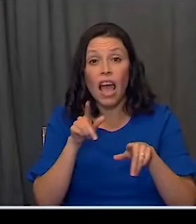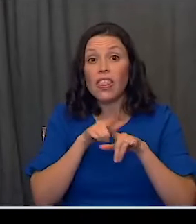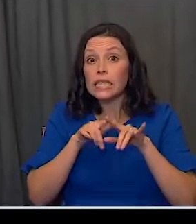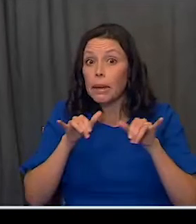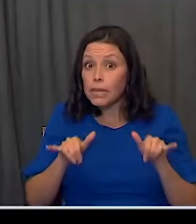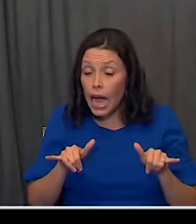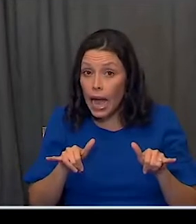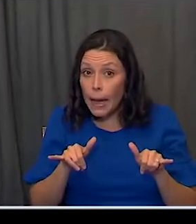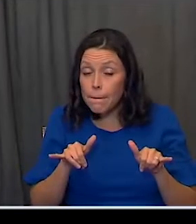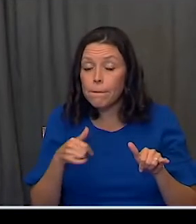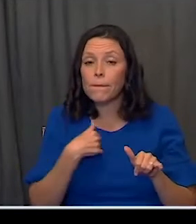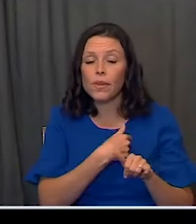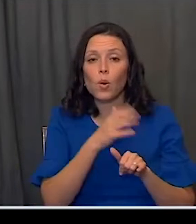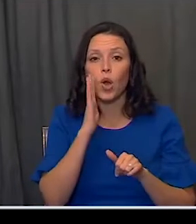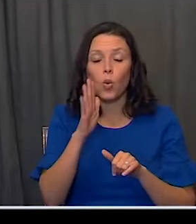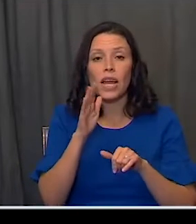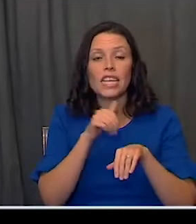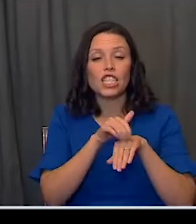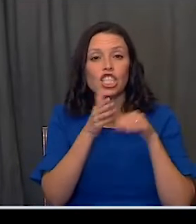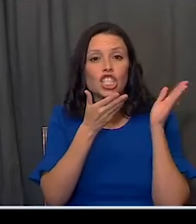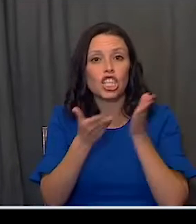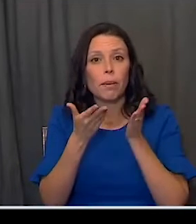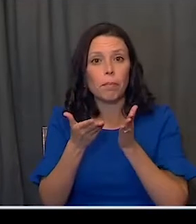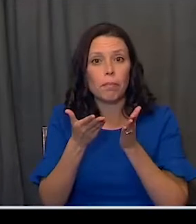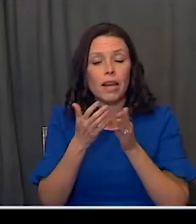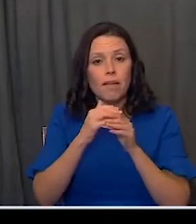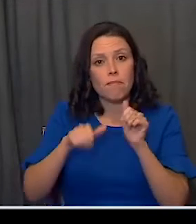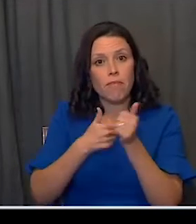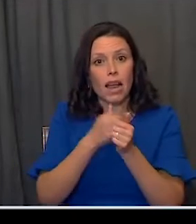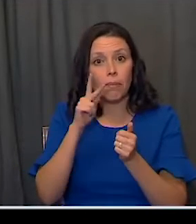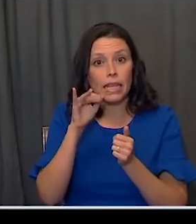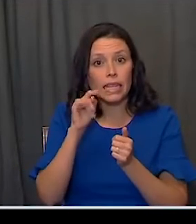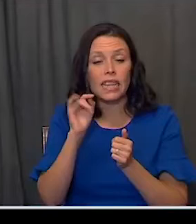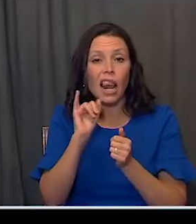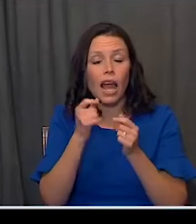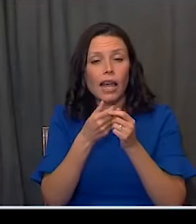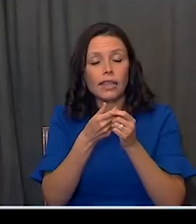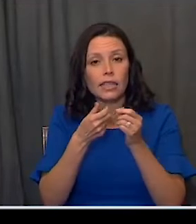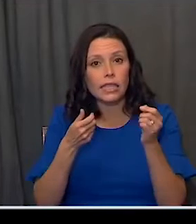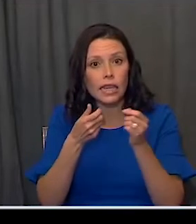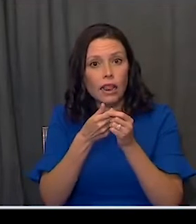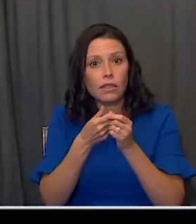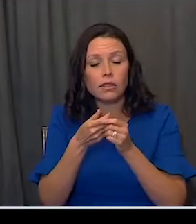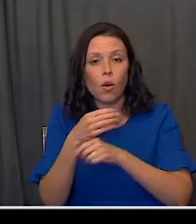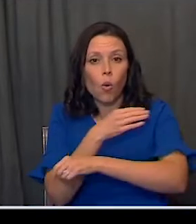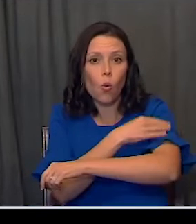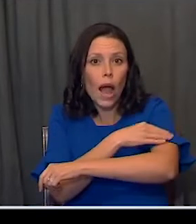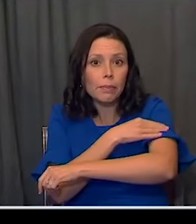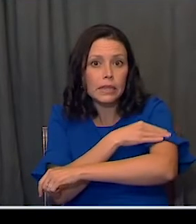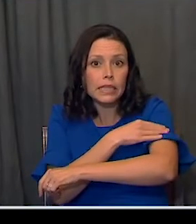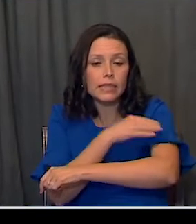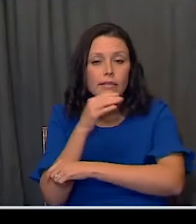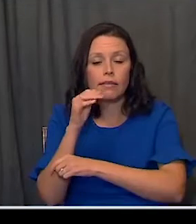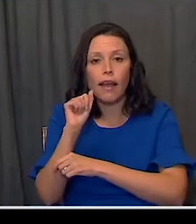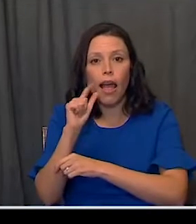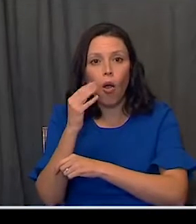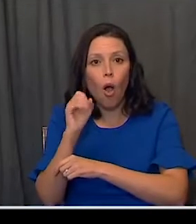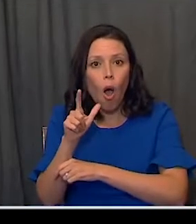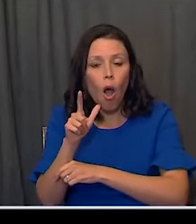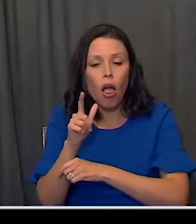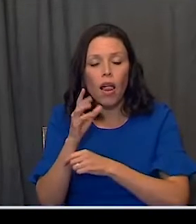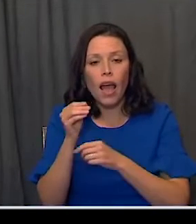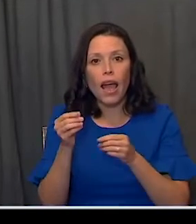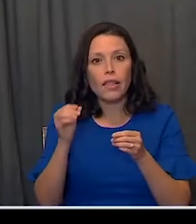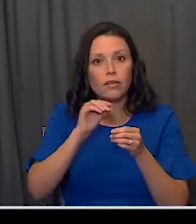Simultaneously, we will ship ancillary kits, needles, syringes, alcohol wipes, and the dilutin